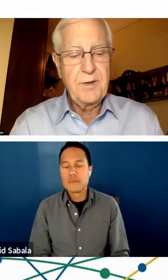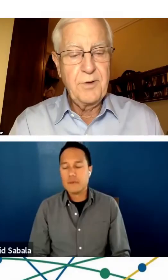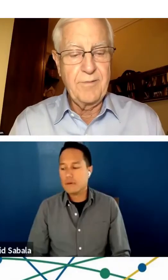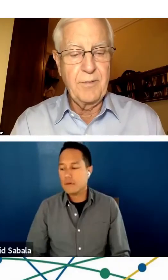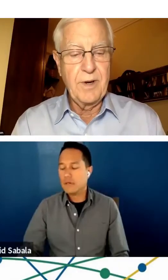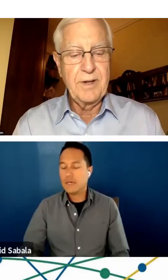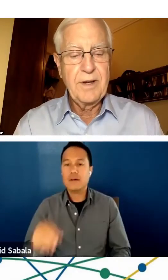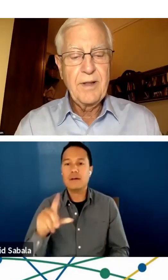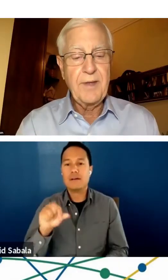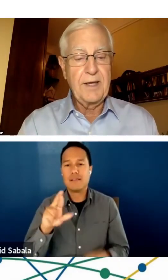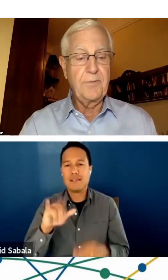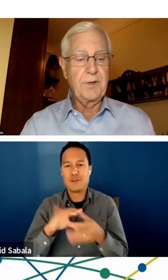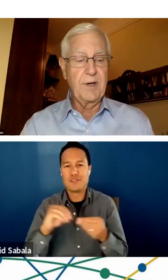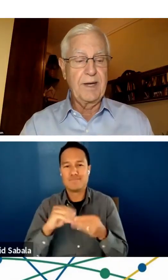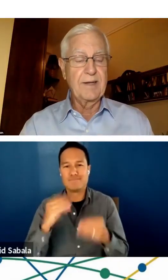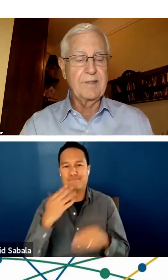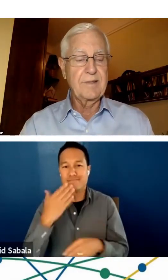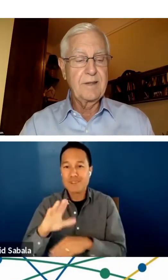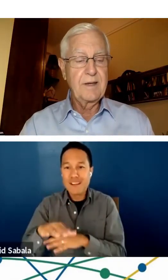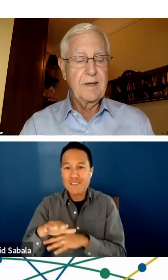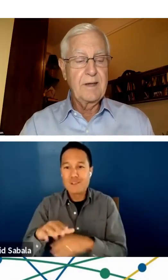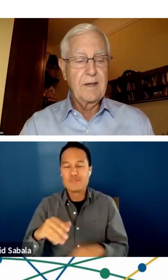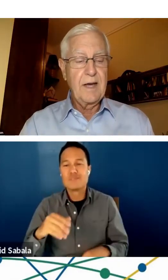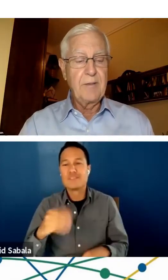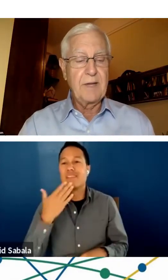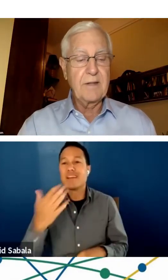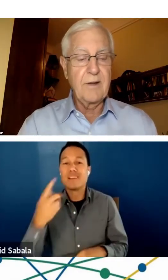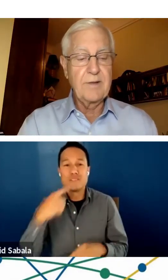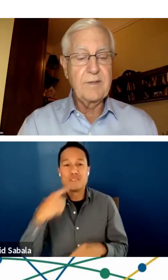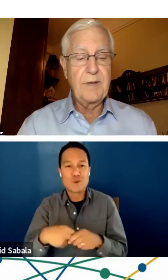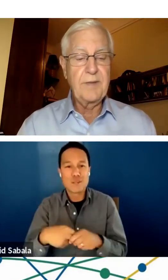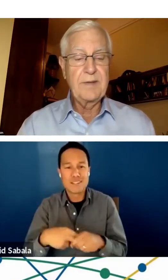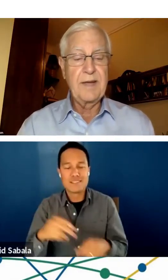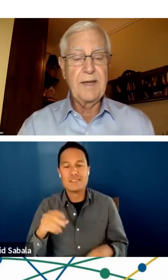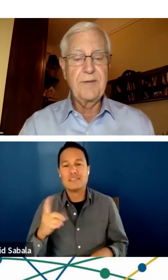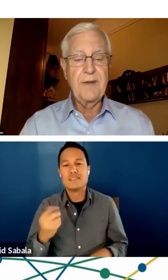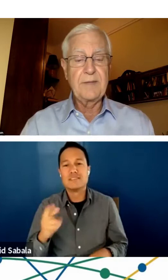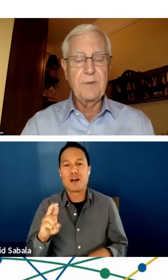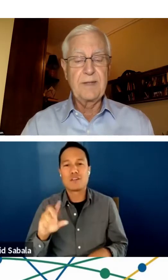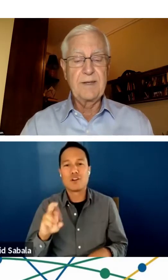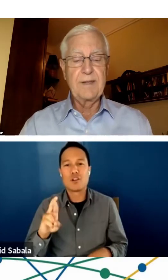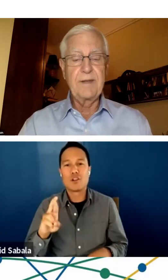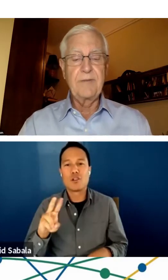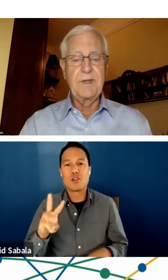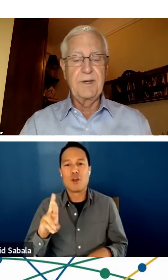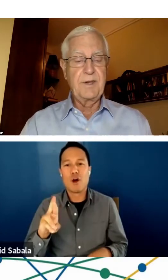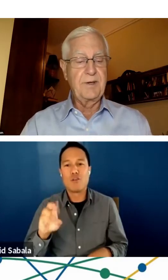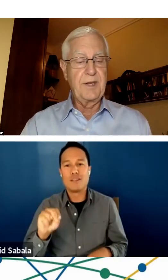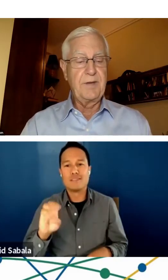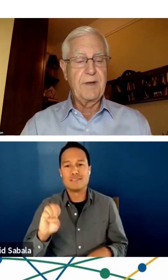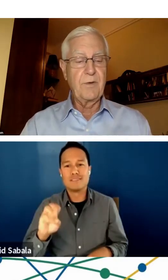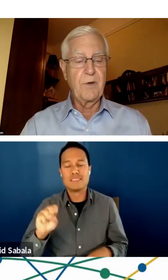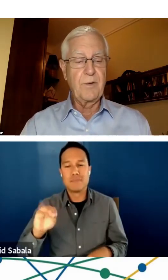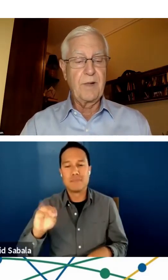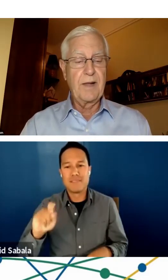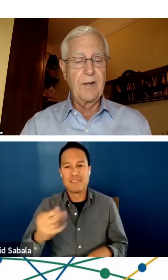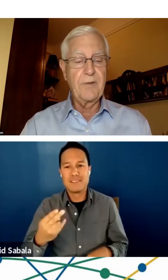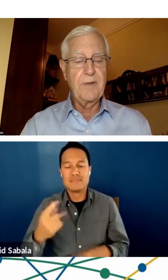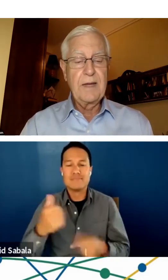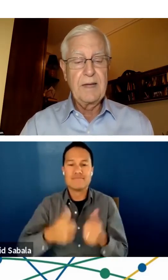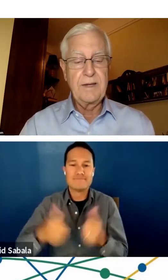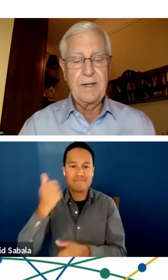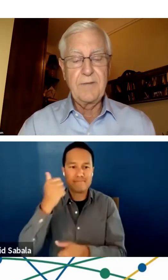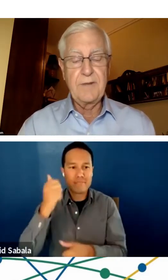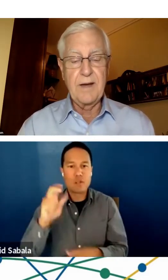Good afternoon, everyone. Thank you for joining us. I'm Dr. Lawrence Smith, Executive Vice President and Physician-in-Chief at Northwell